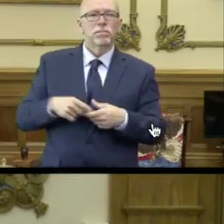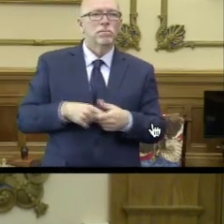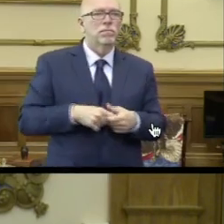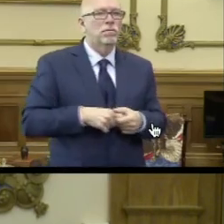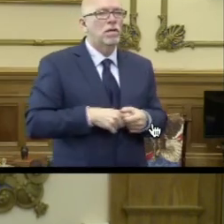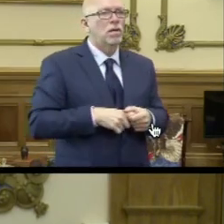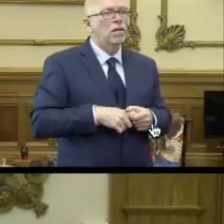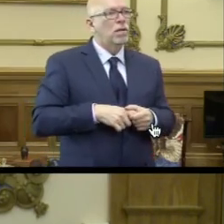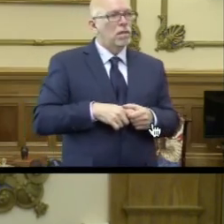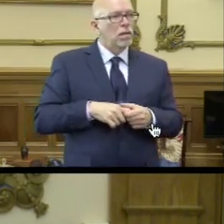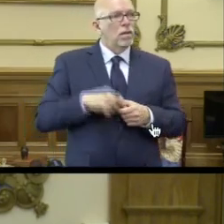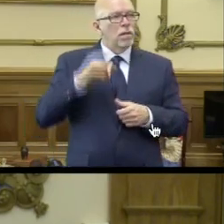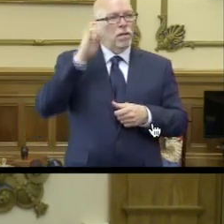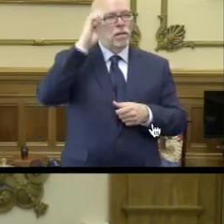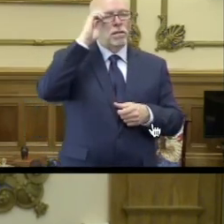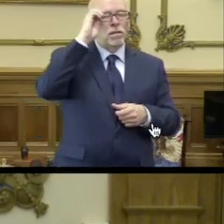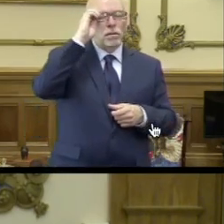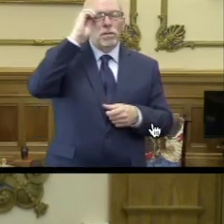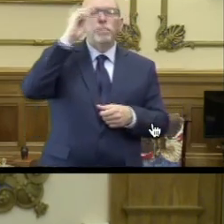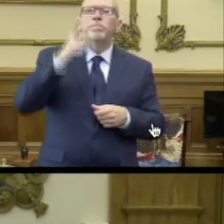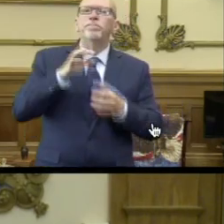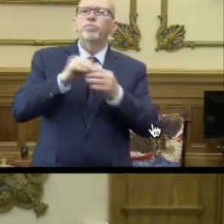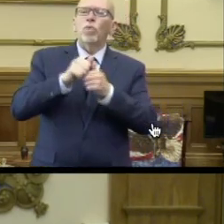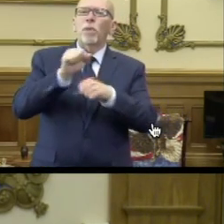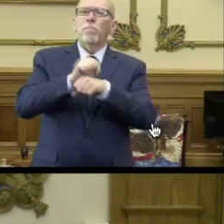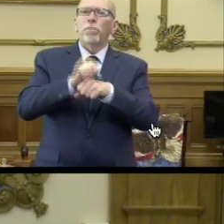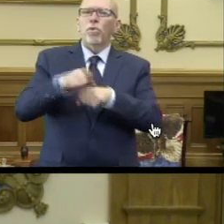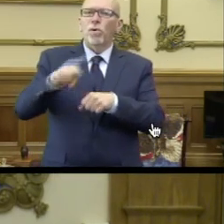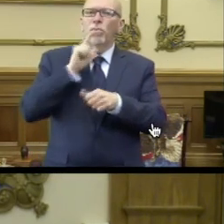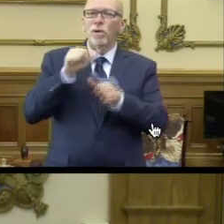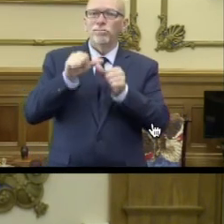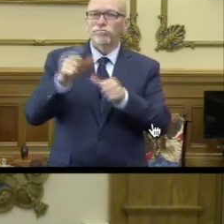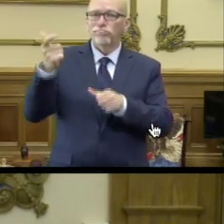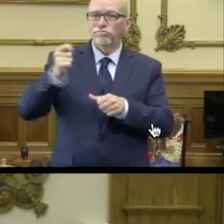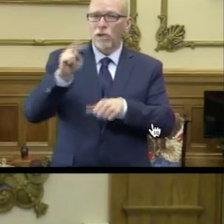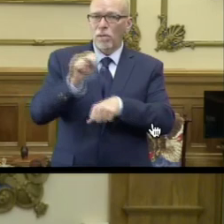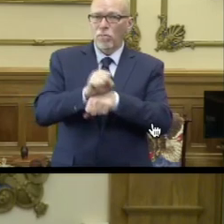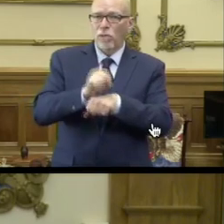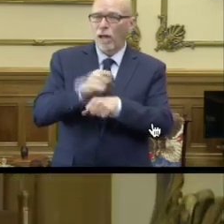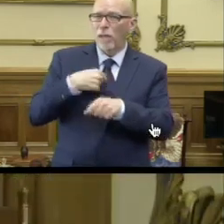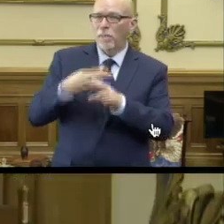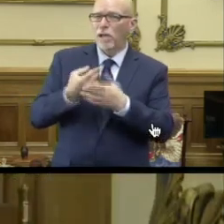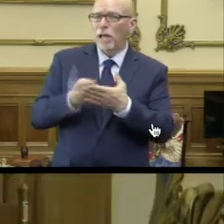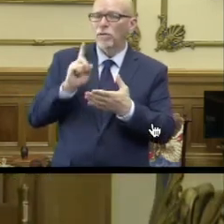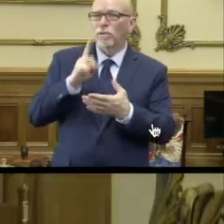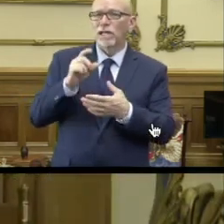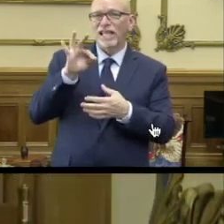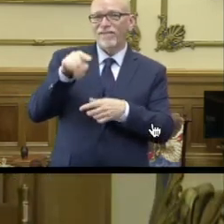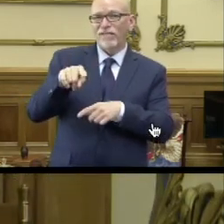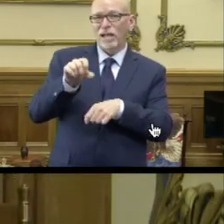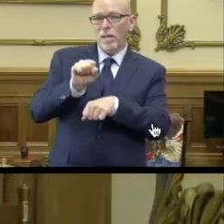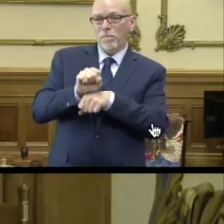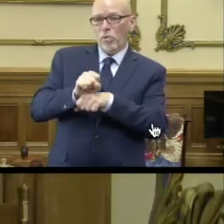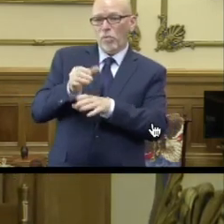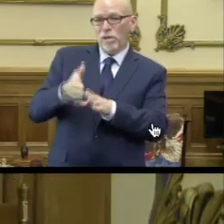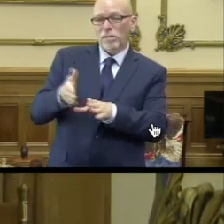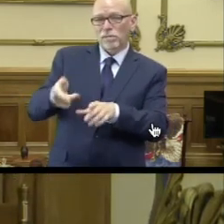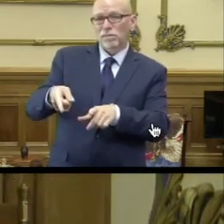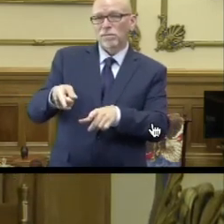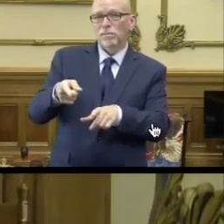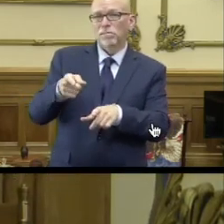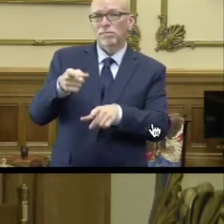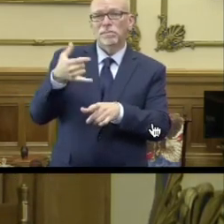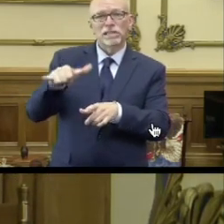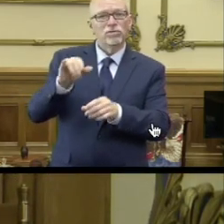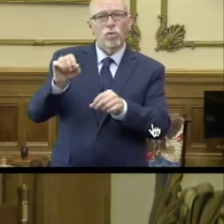first two? Sure. Yeah. In terms of the employees continuing to collect unemployment, as I mentioned last week, as long as the employee is continuing to be